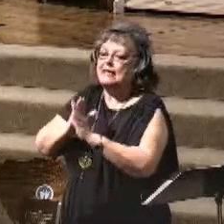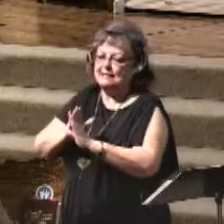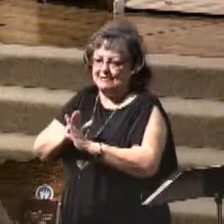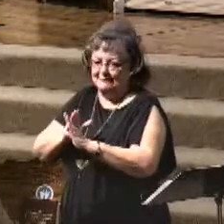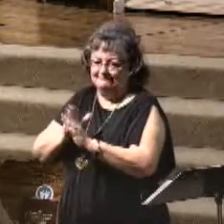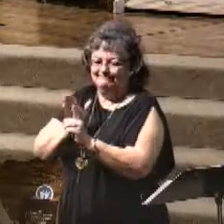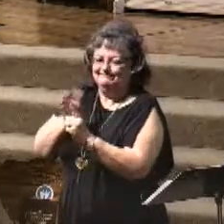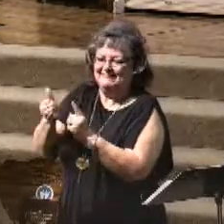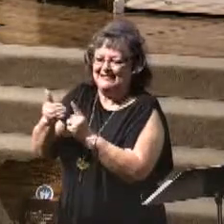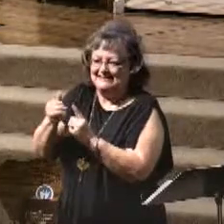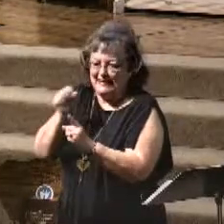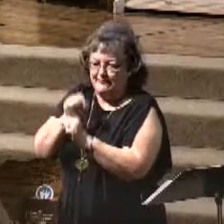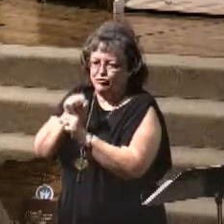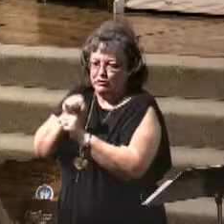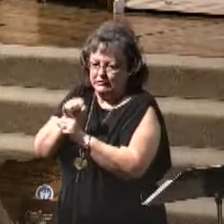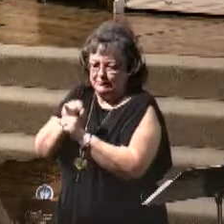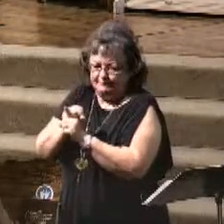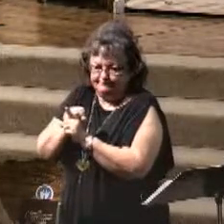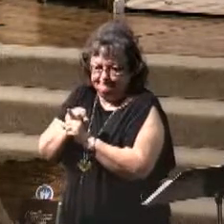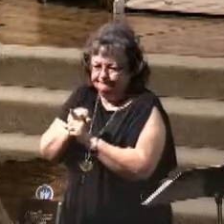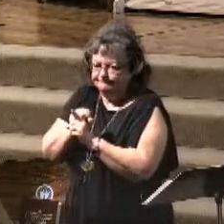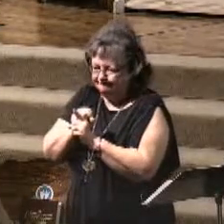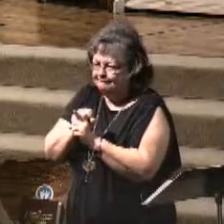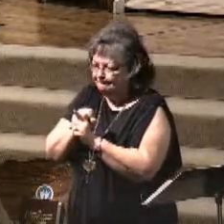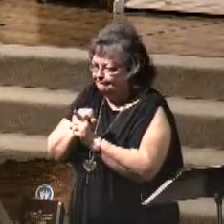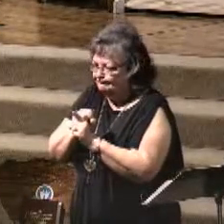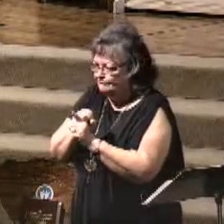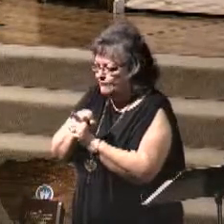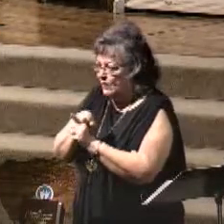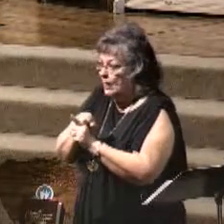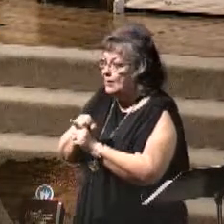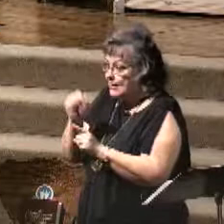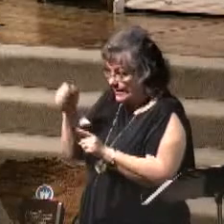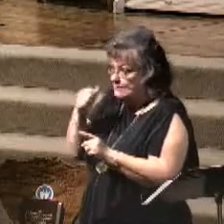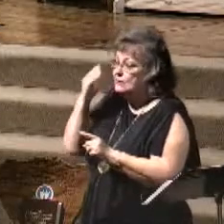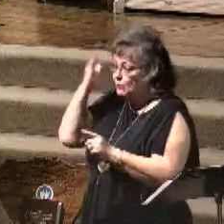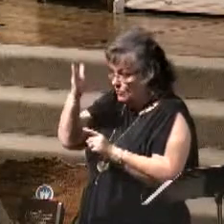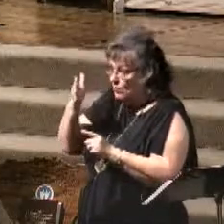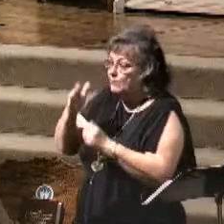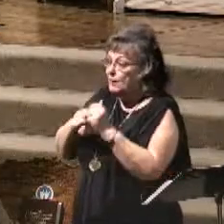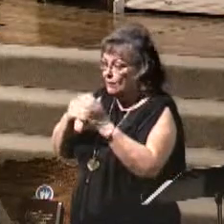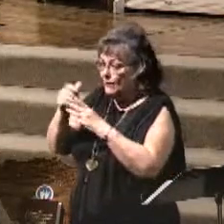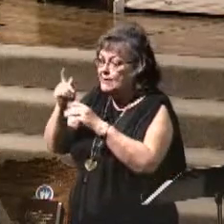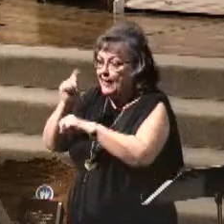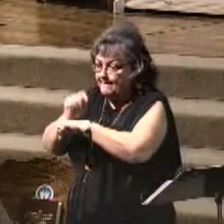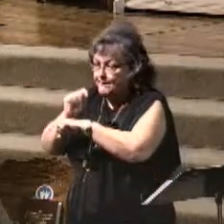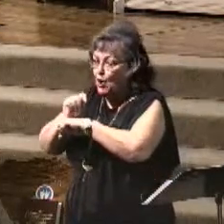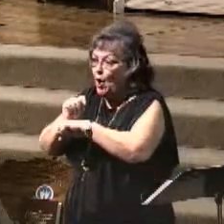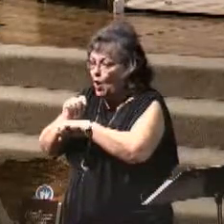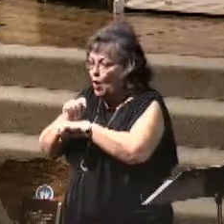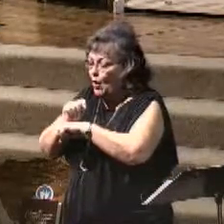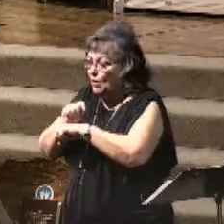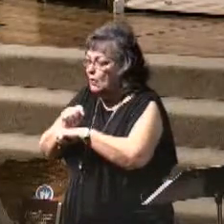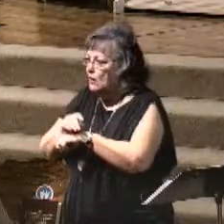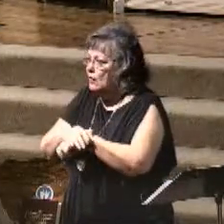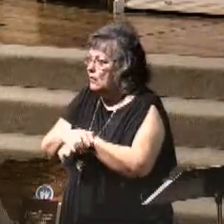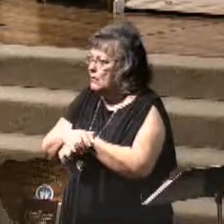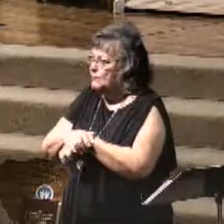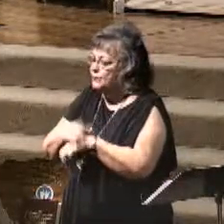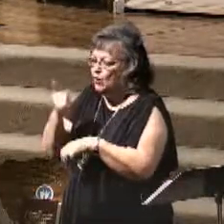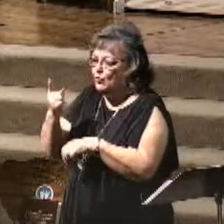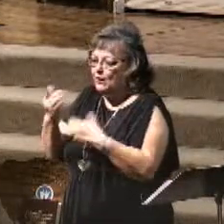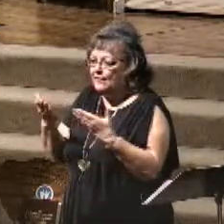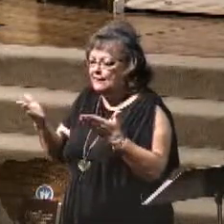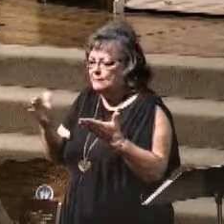deception. And yes, they will build the temple. One of these things I'll share tonight